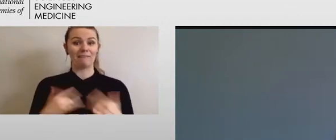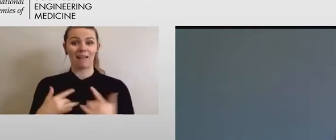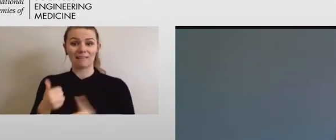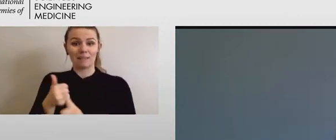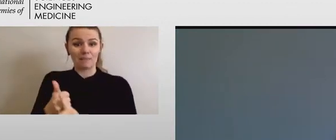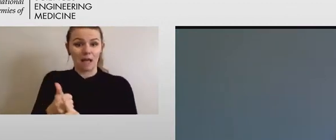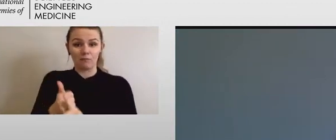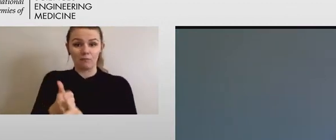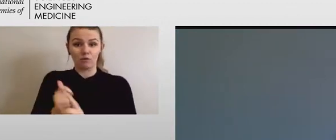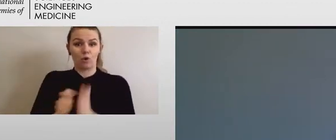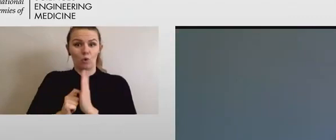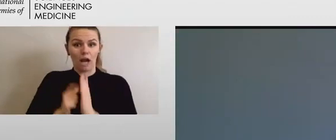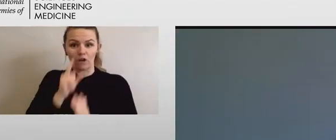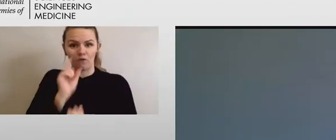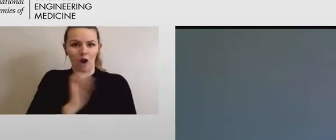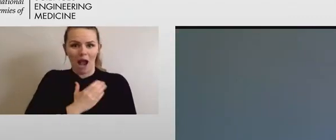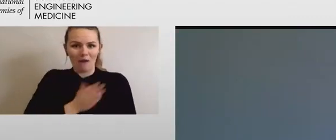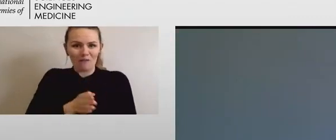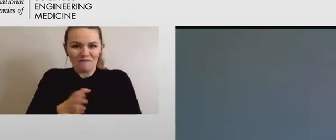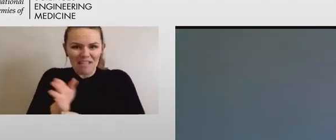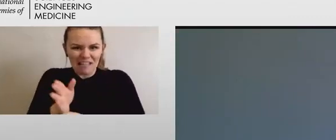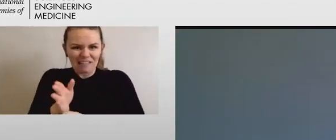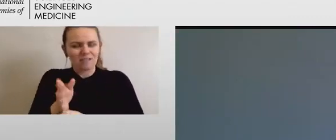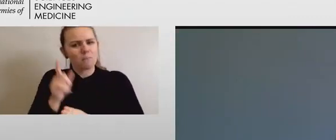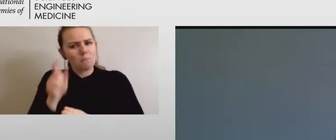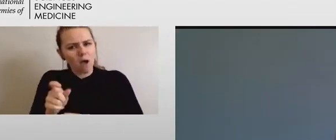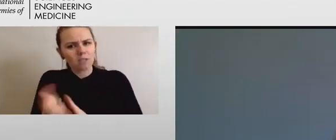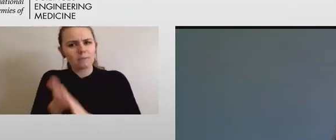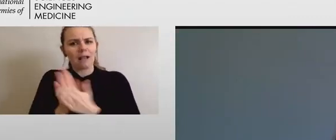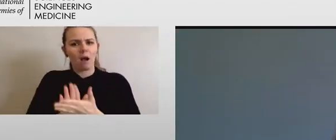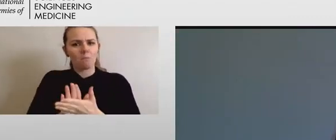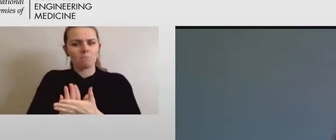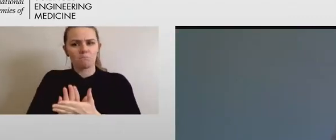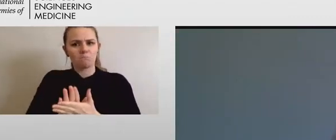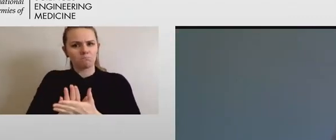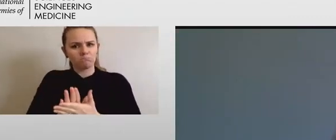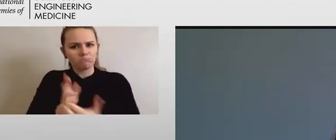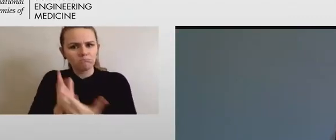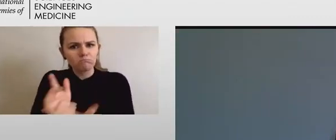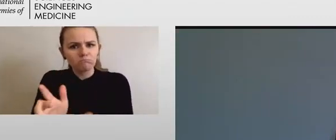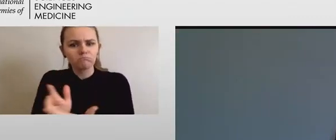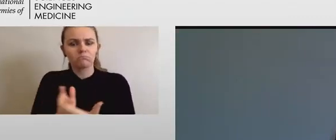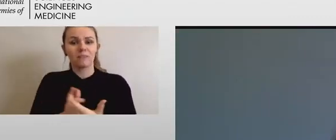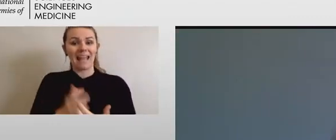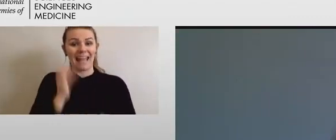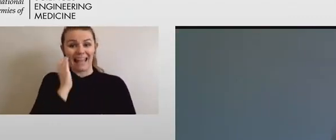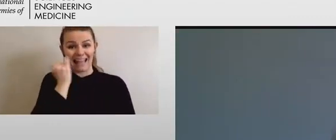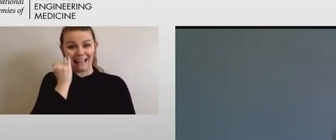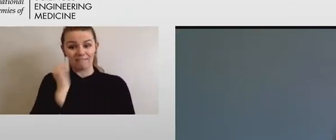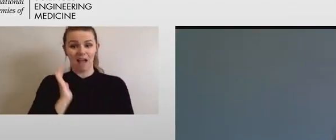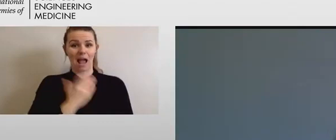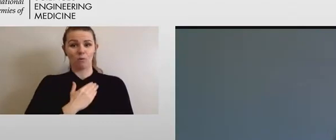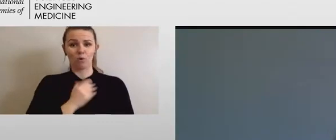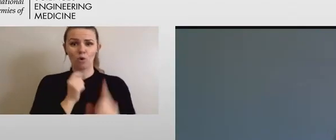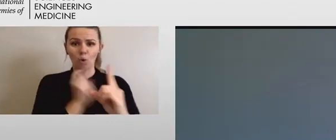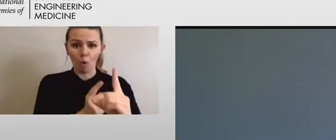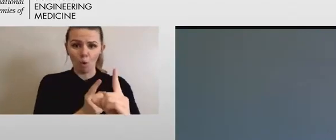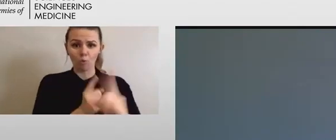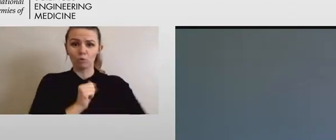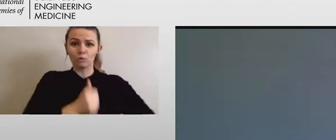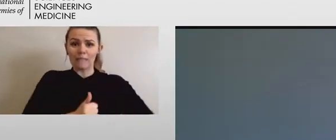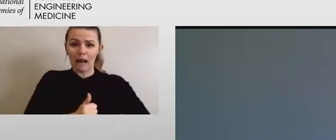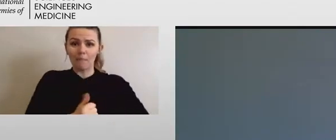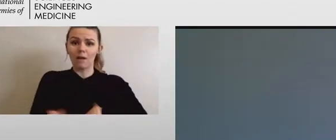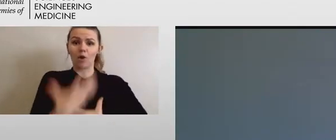But if our goal is to create an inclusive environment, we also need to address